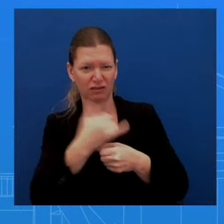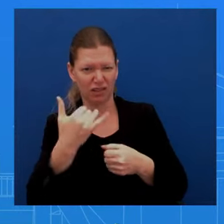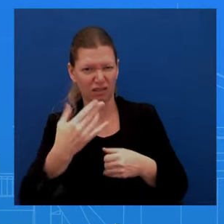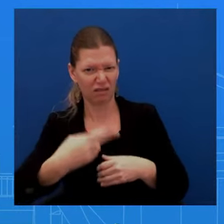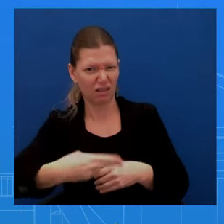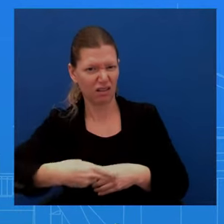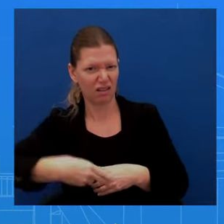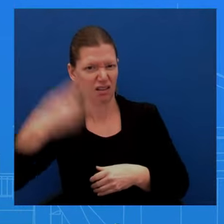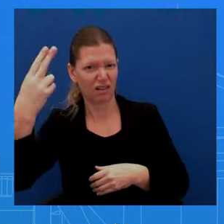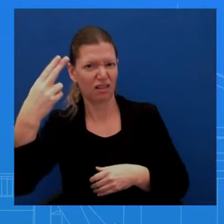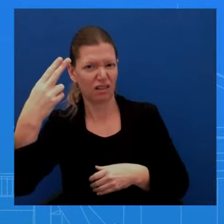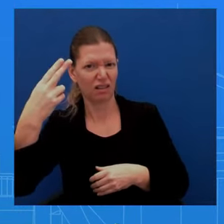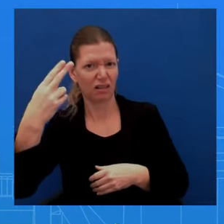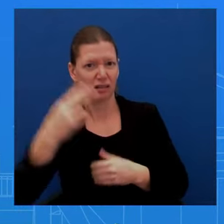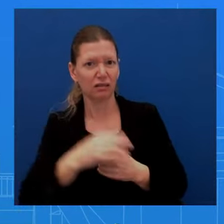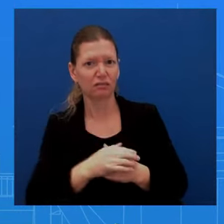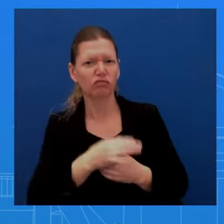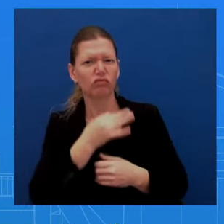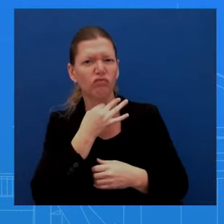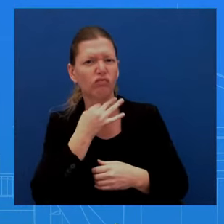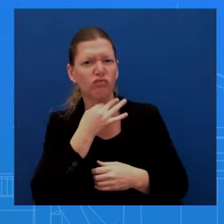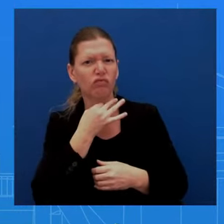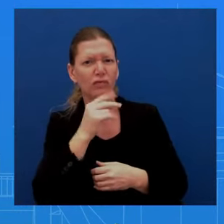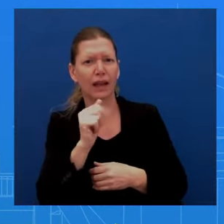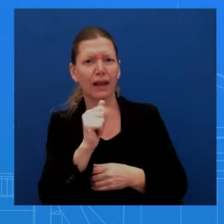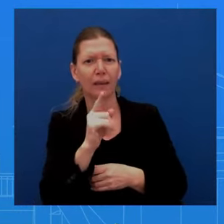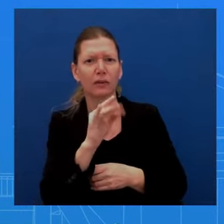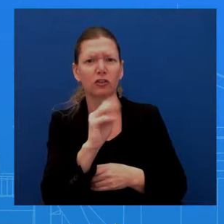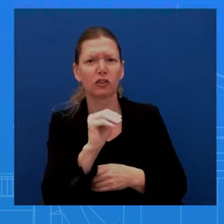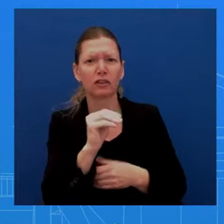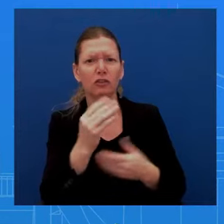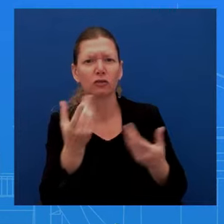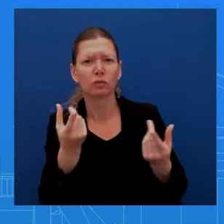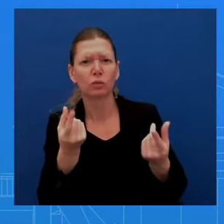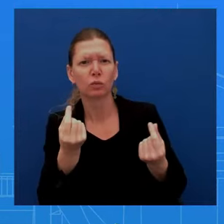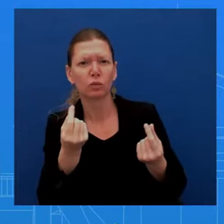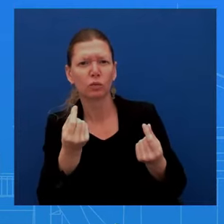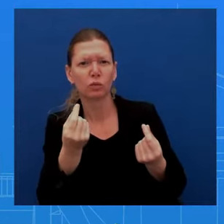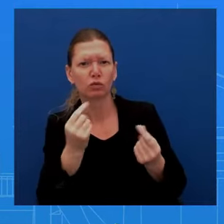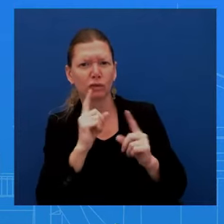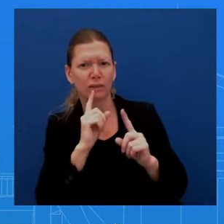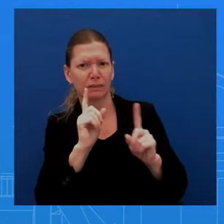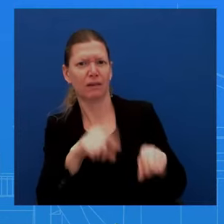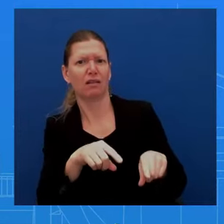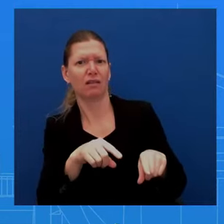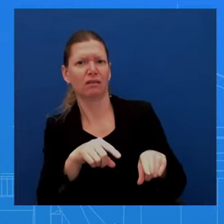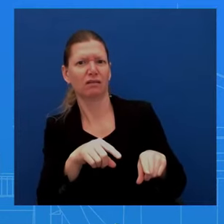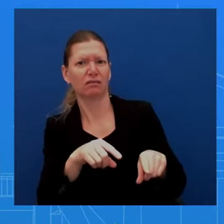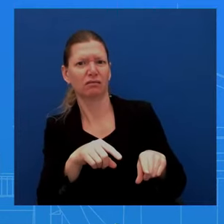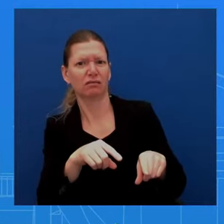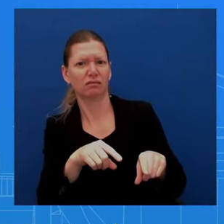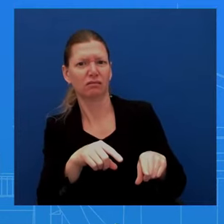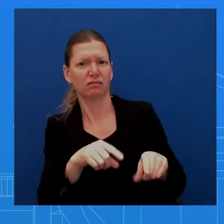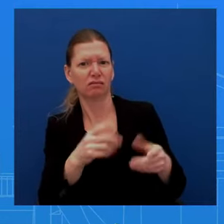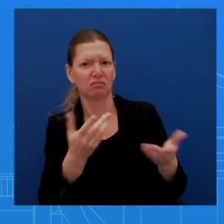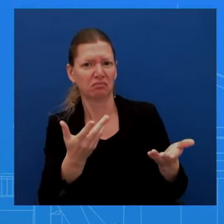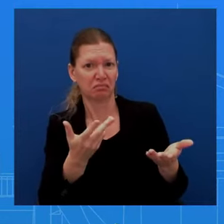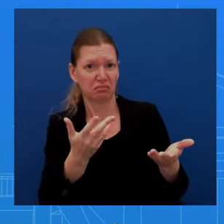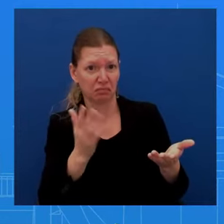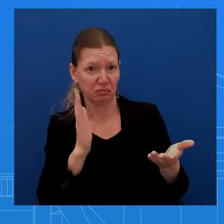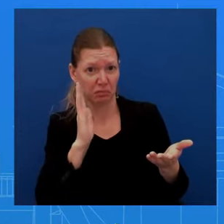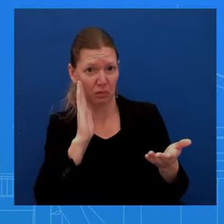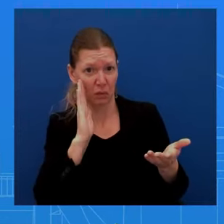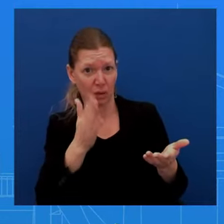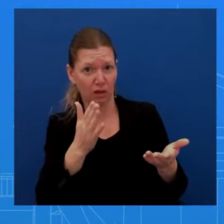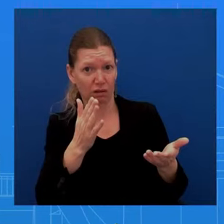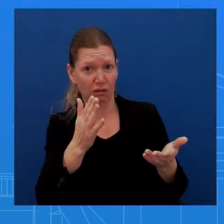to that measurement is and how it sort of fits in with the broader agenda of transitioning the EVs and the green agenda that the President